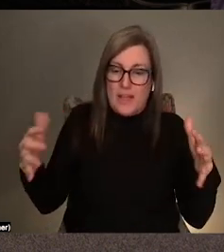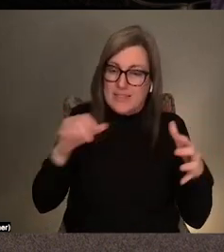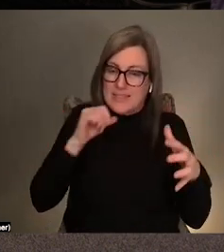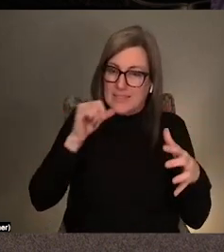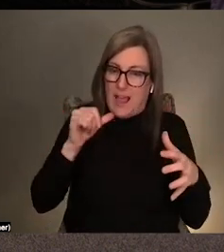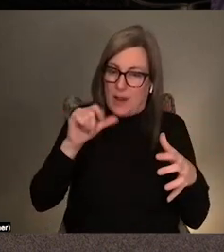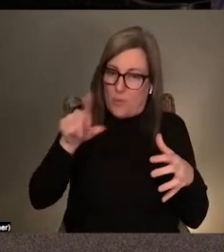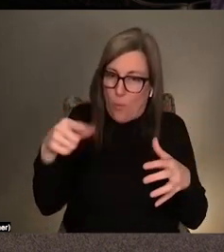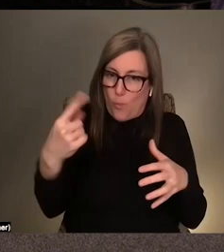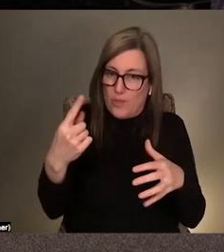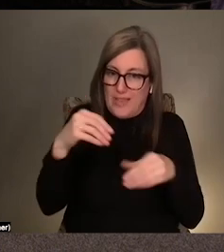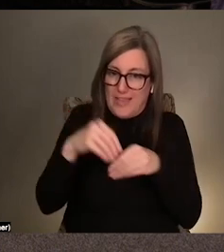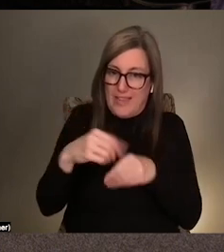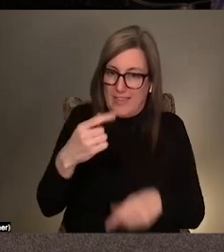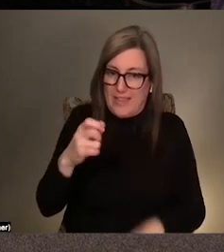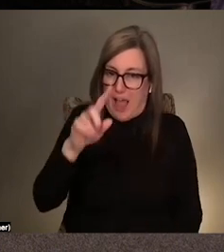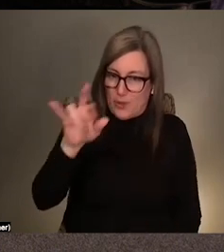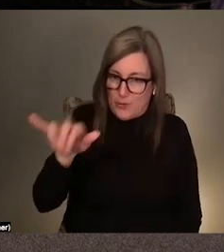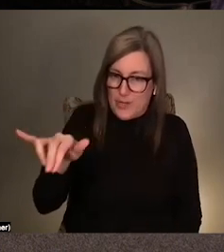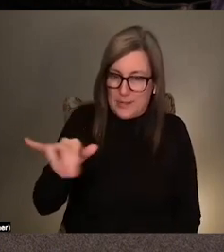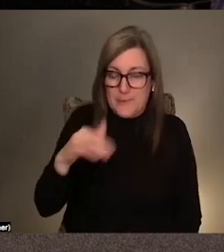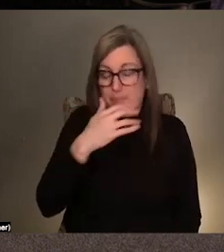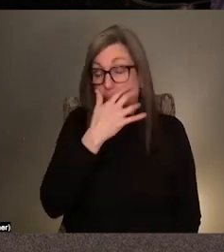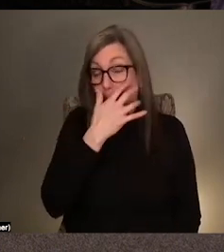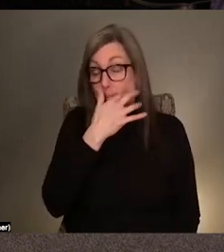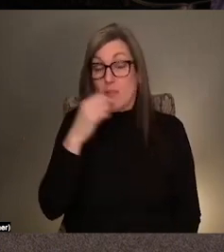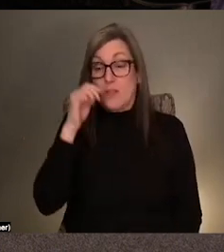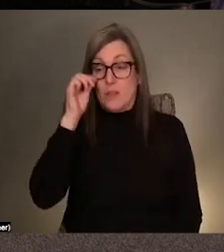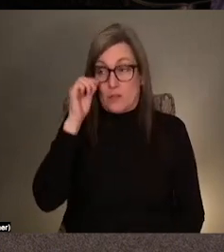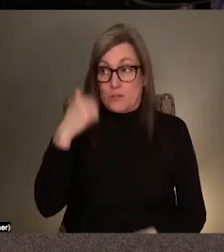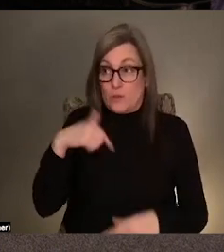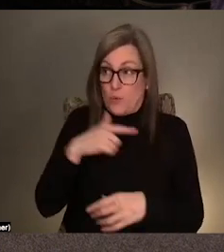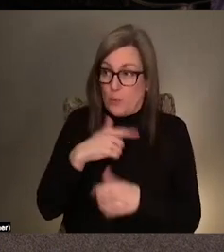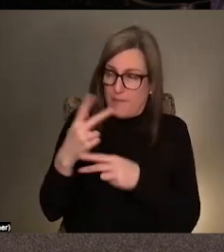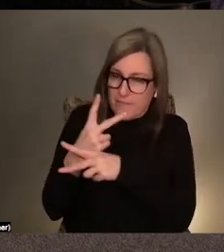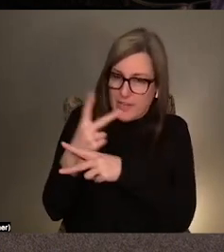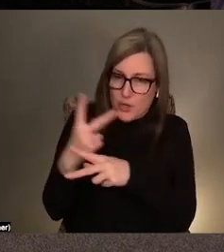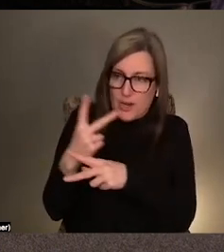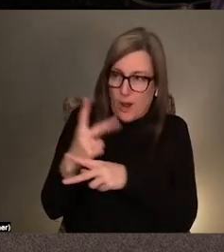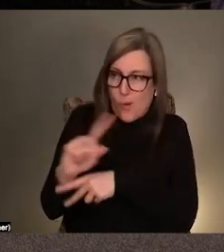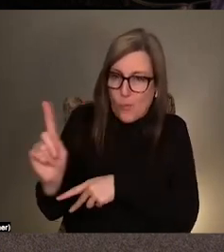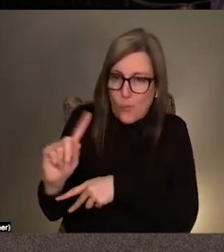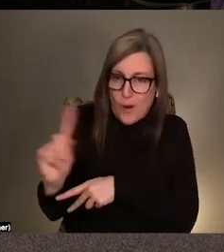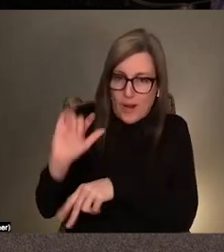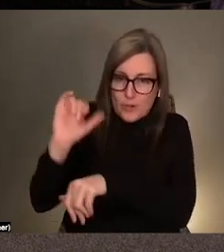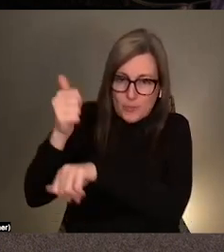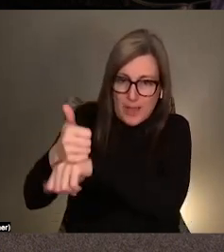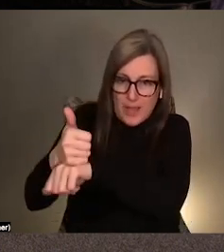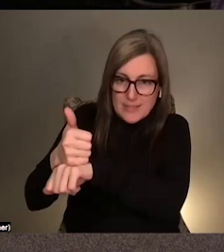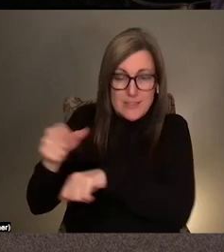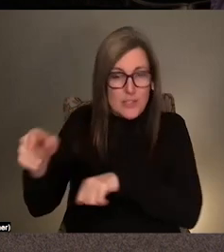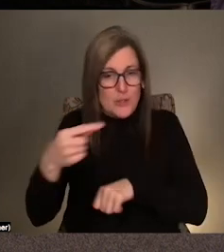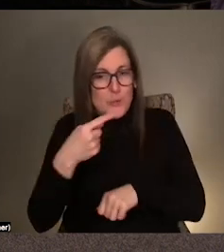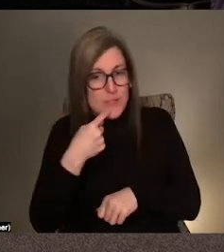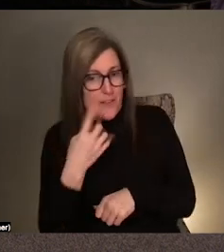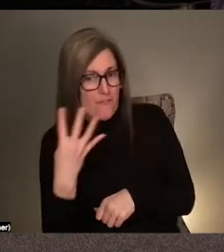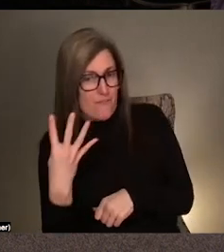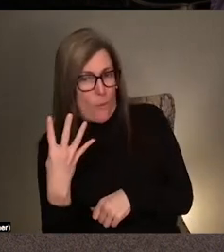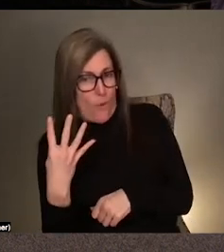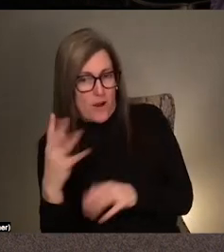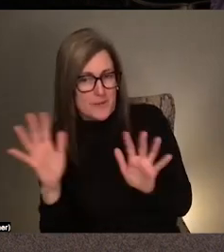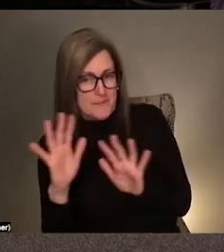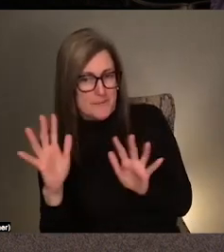when we were working together on finalizing the placement, you made the call that four seats were too many.